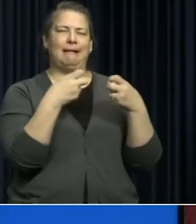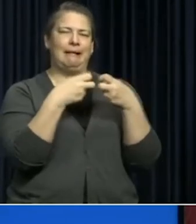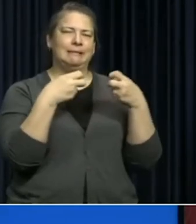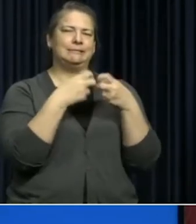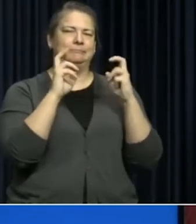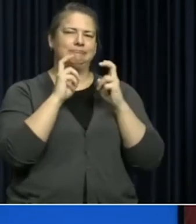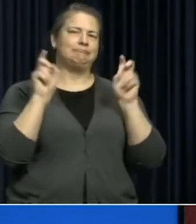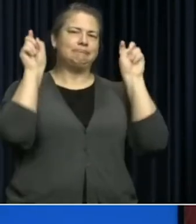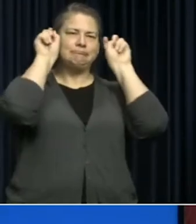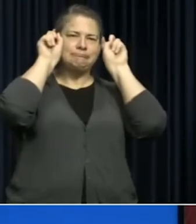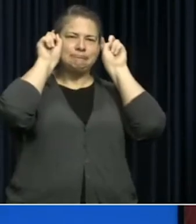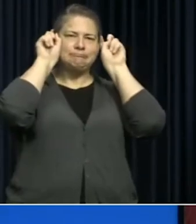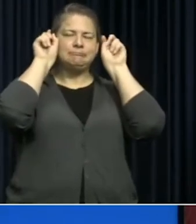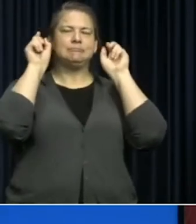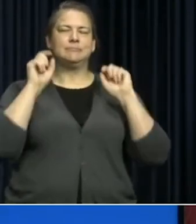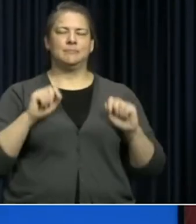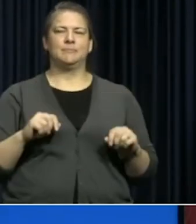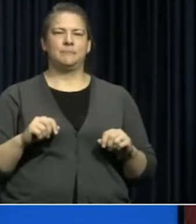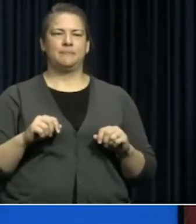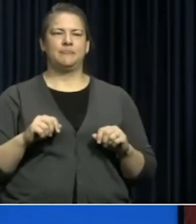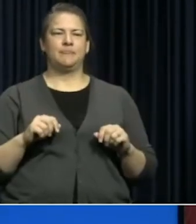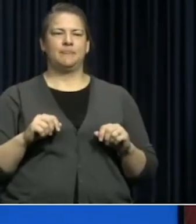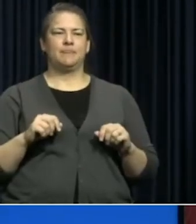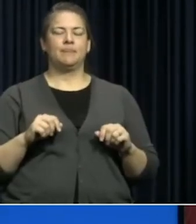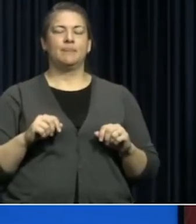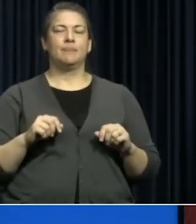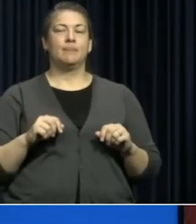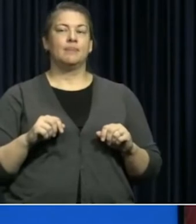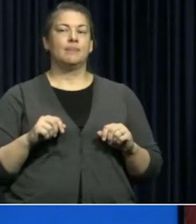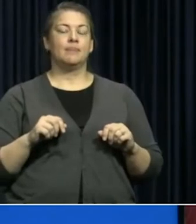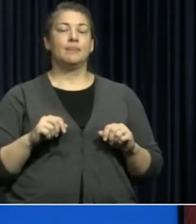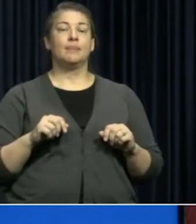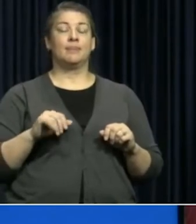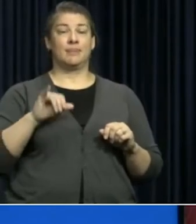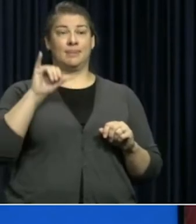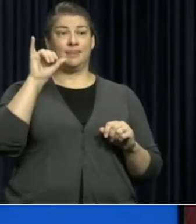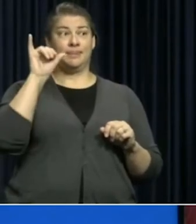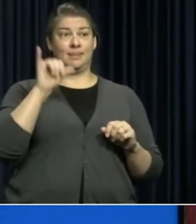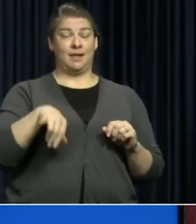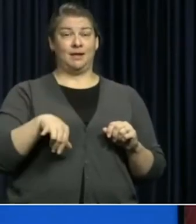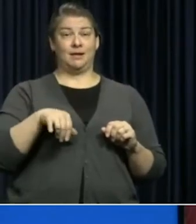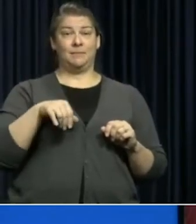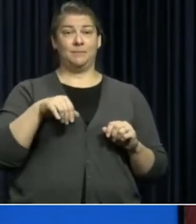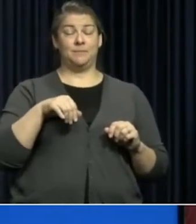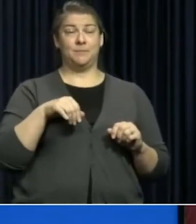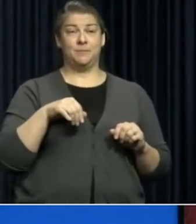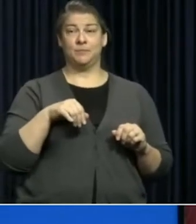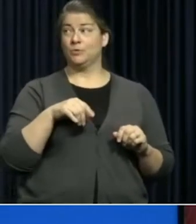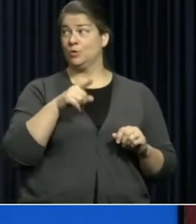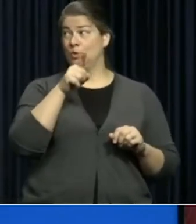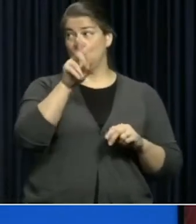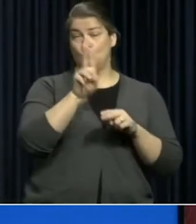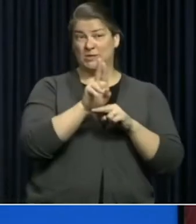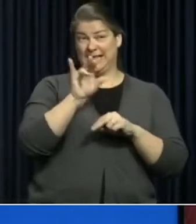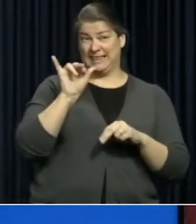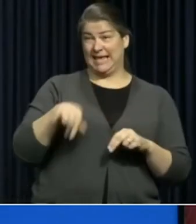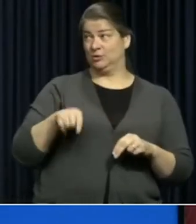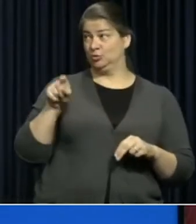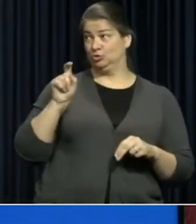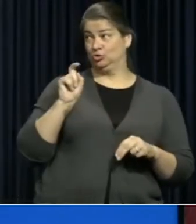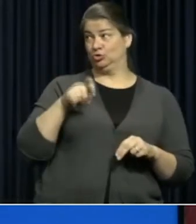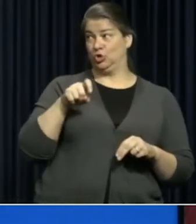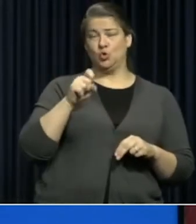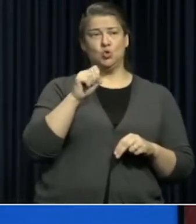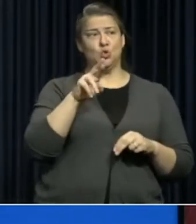here goes over the face. Um these are the kind of things you should use these or